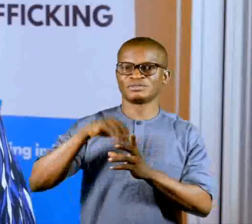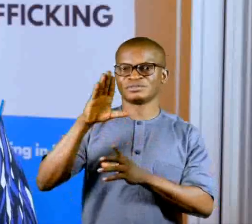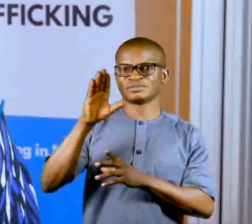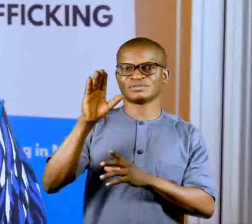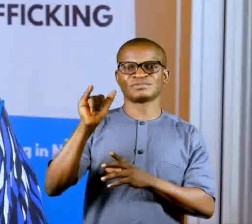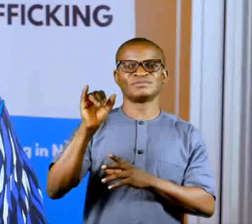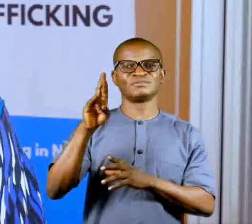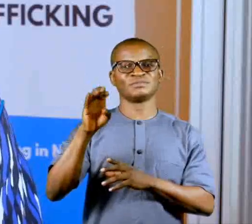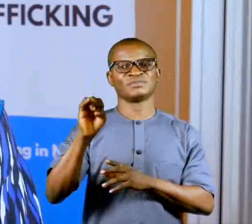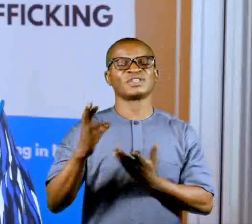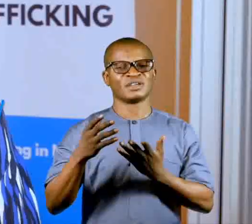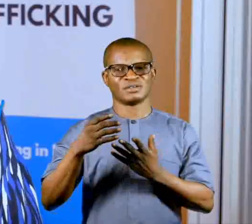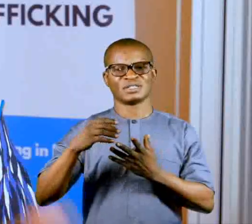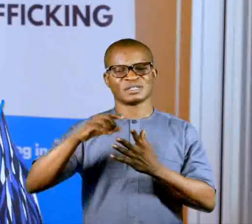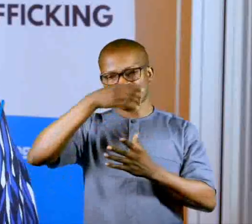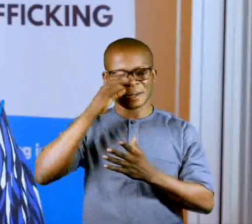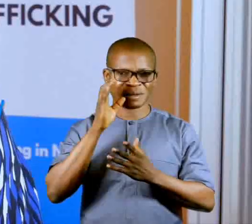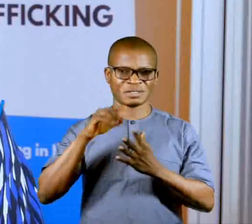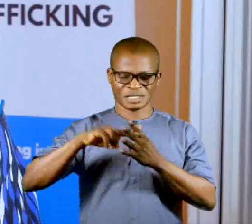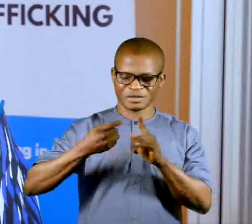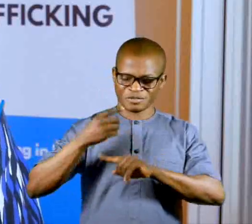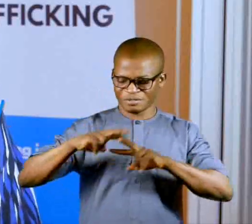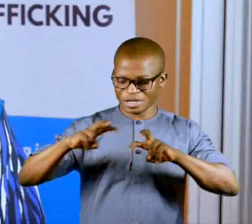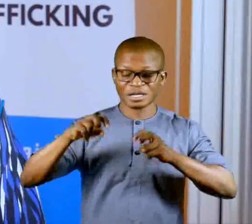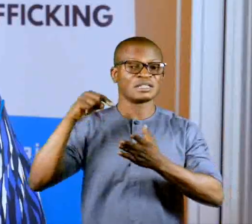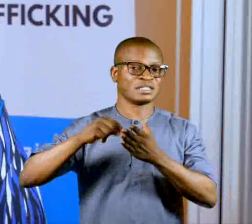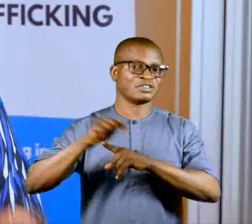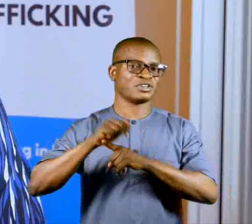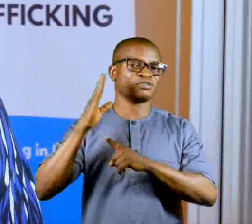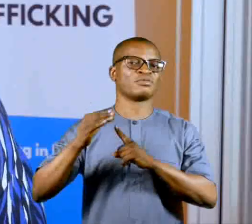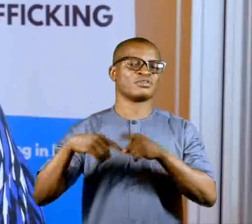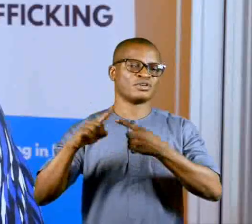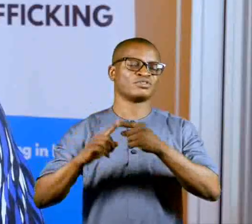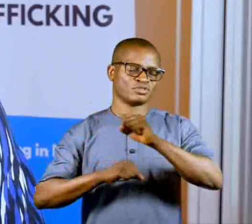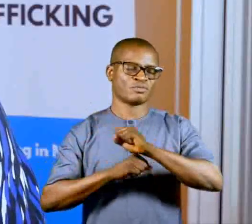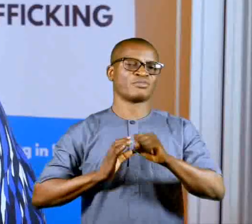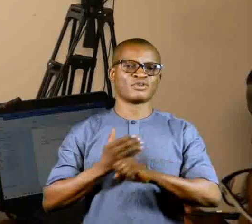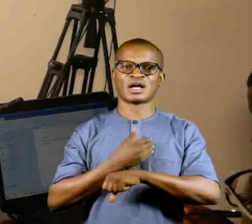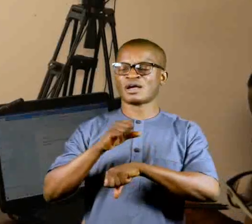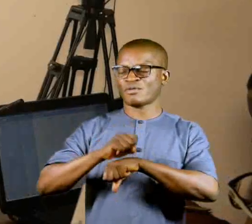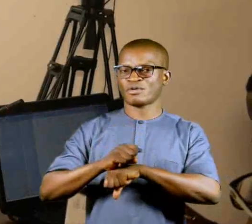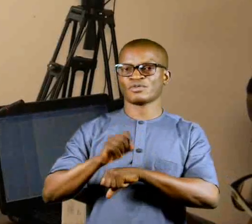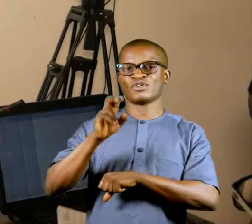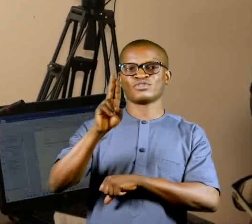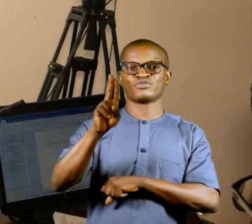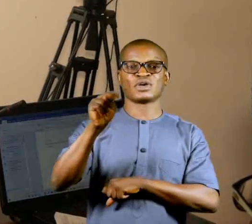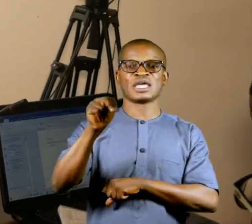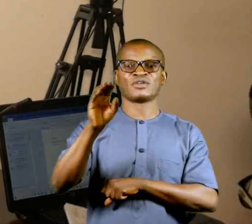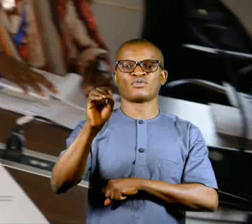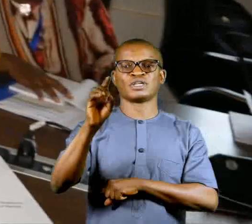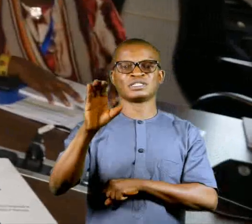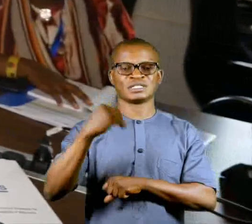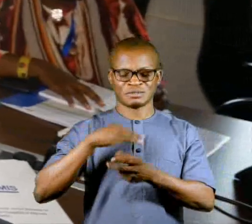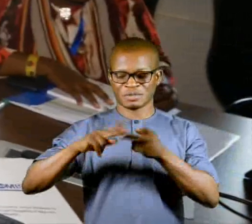cyber crime unit we've started in-depth investigation and this training will go to support our work. The UNODC